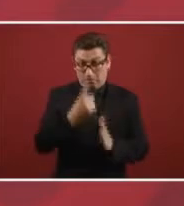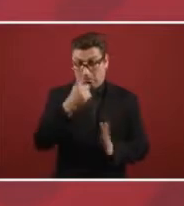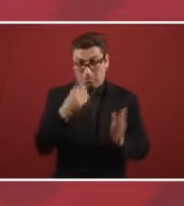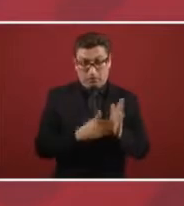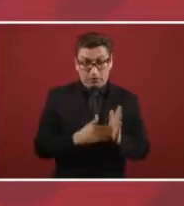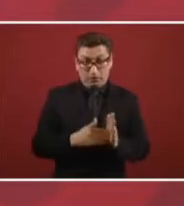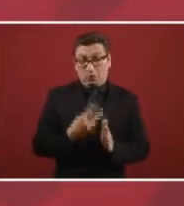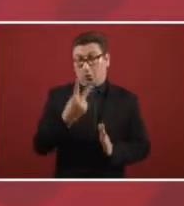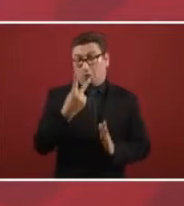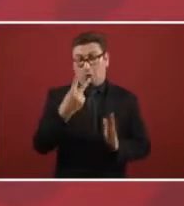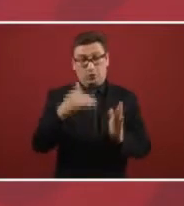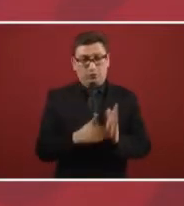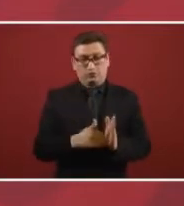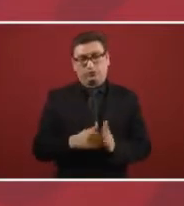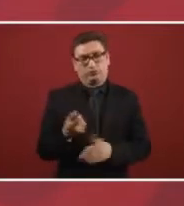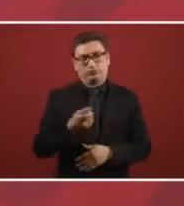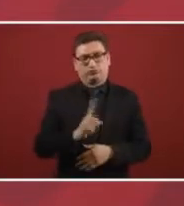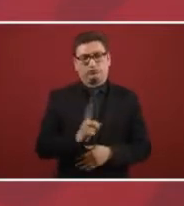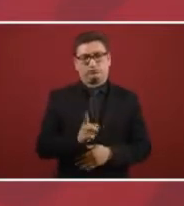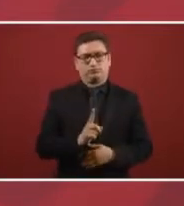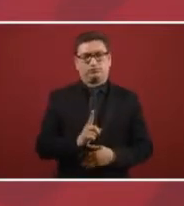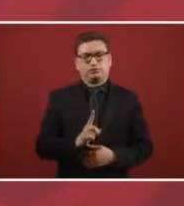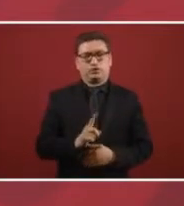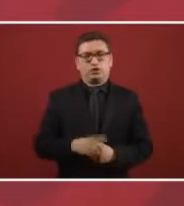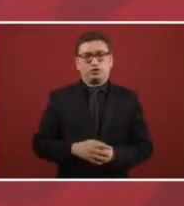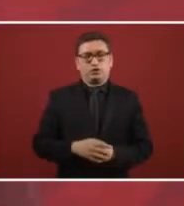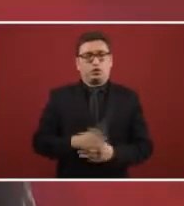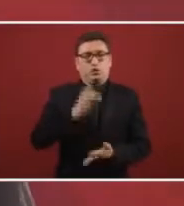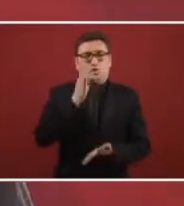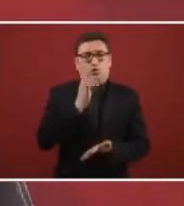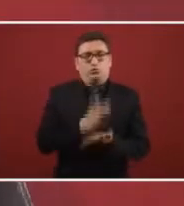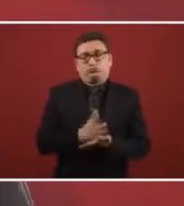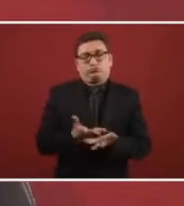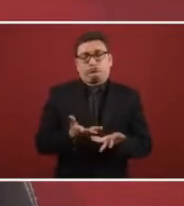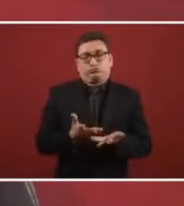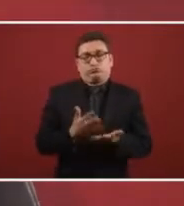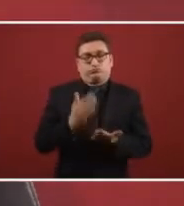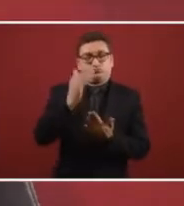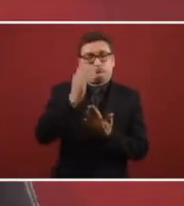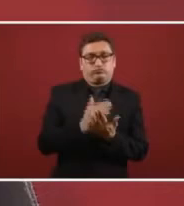but instead a hundred